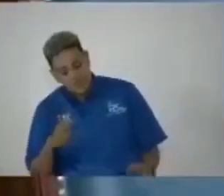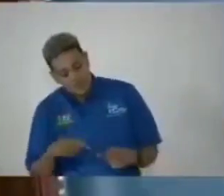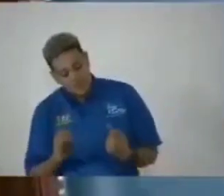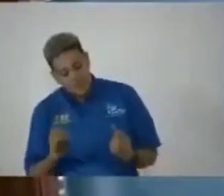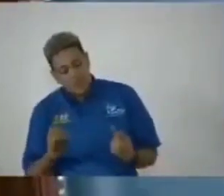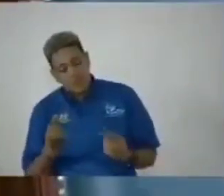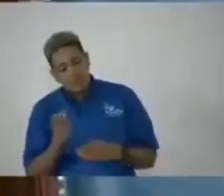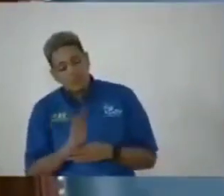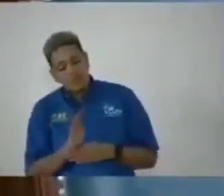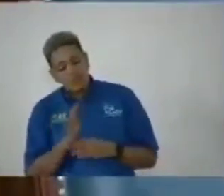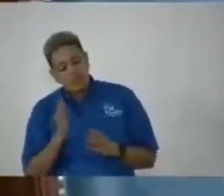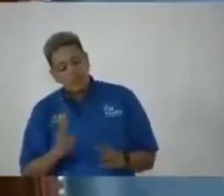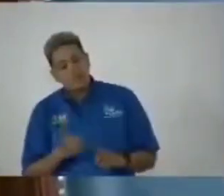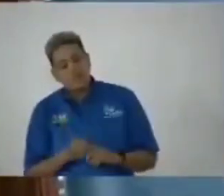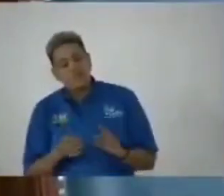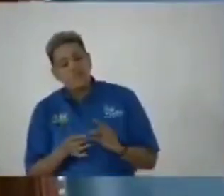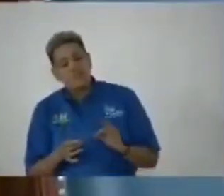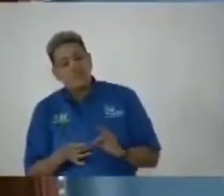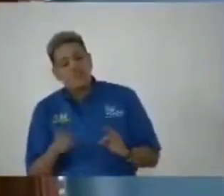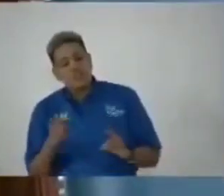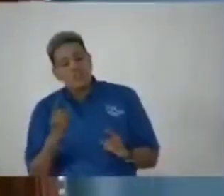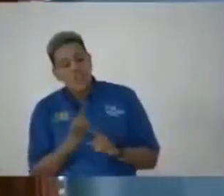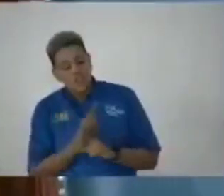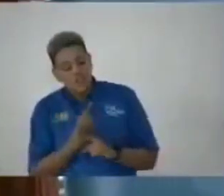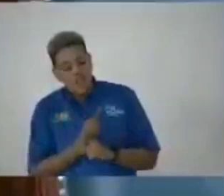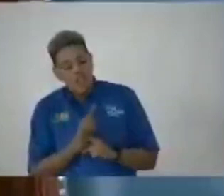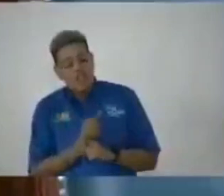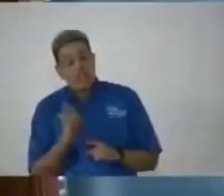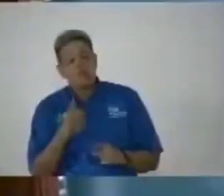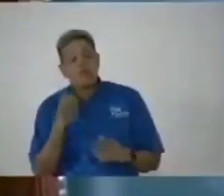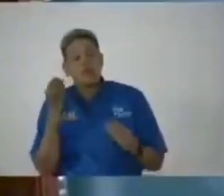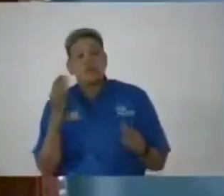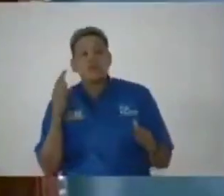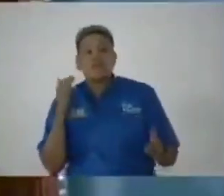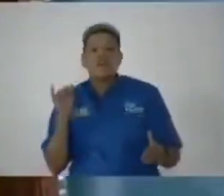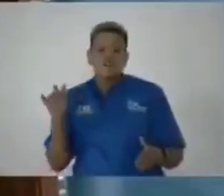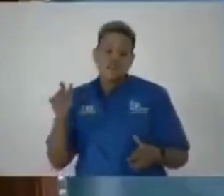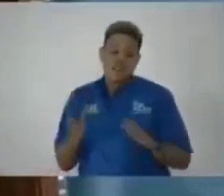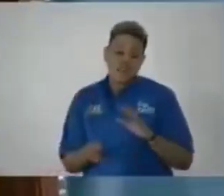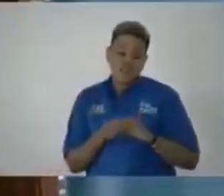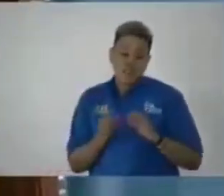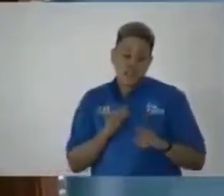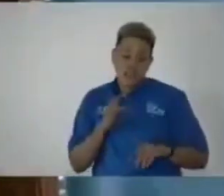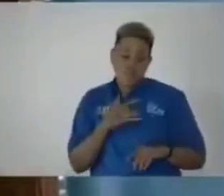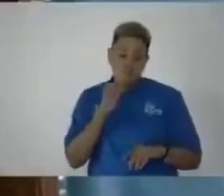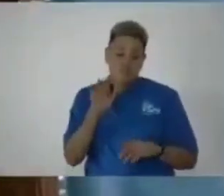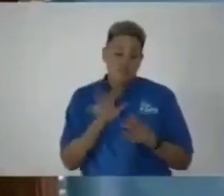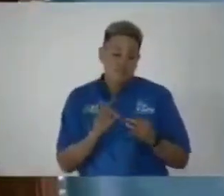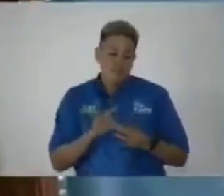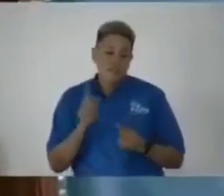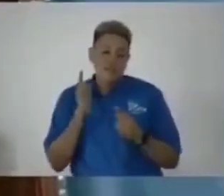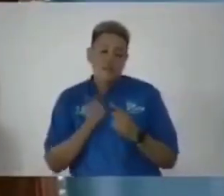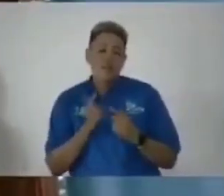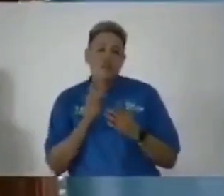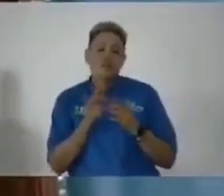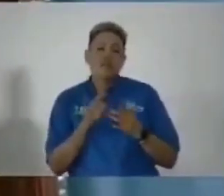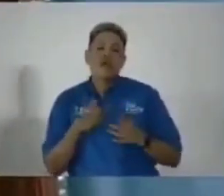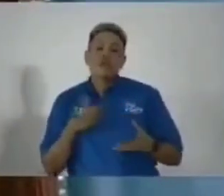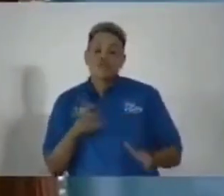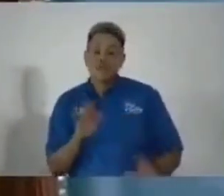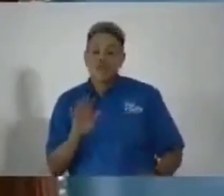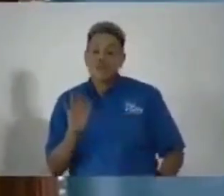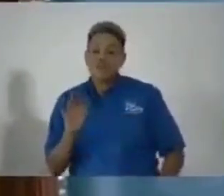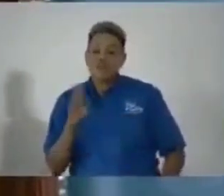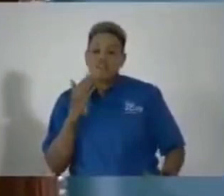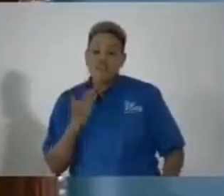business person stated correctly we are dealing with that. And I appreciate your point of view. and have allowed it